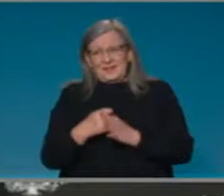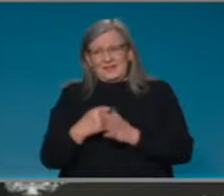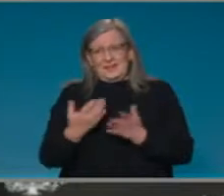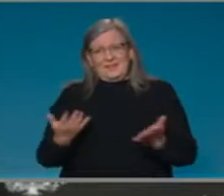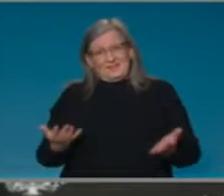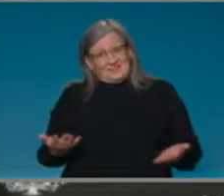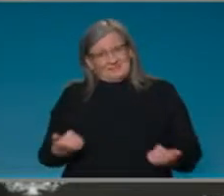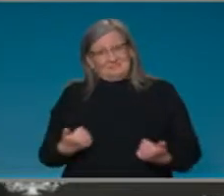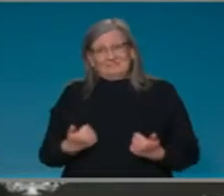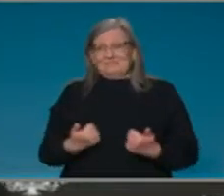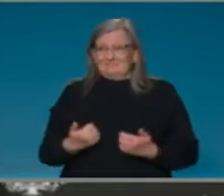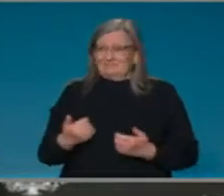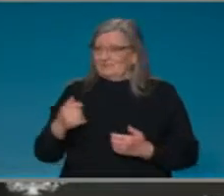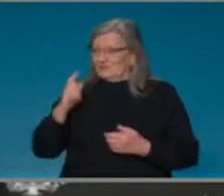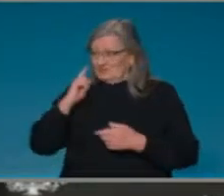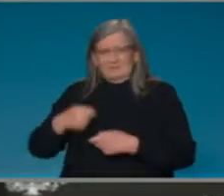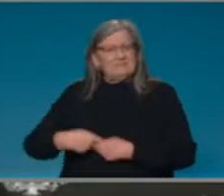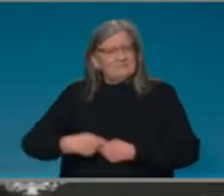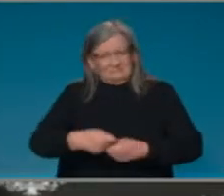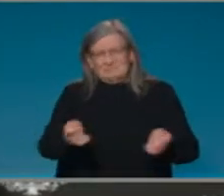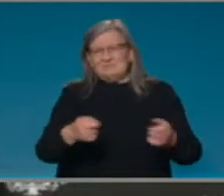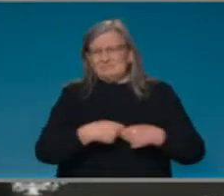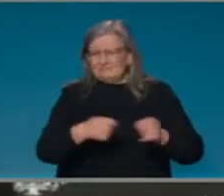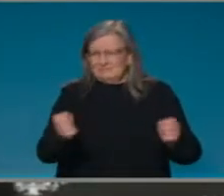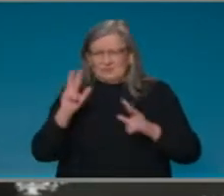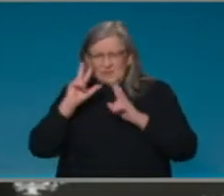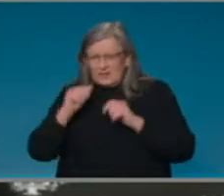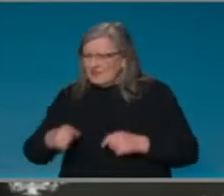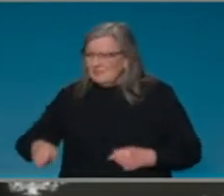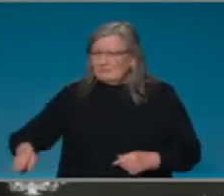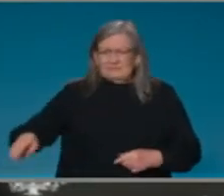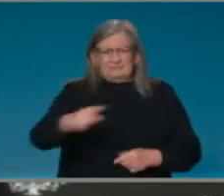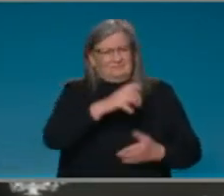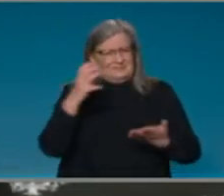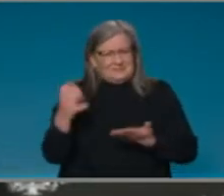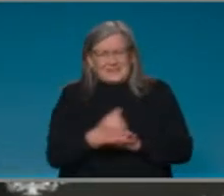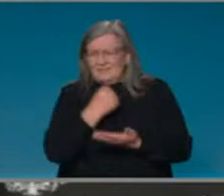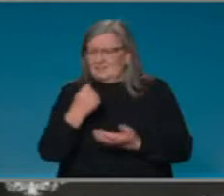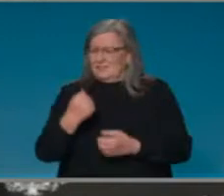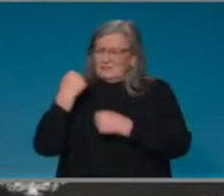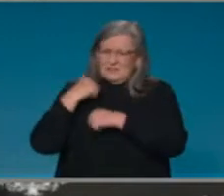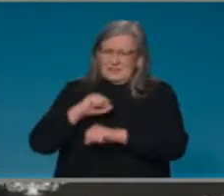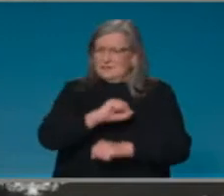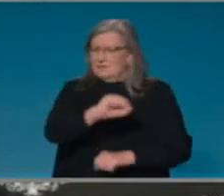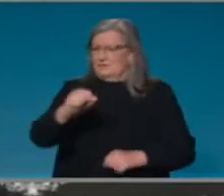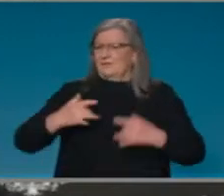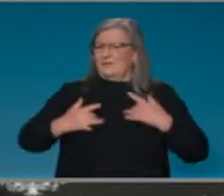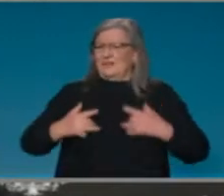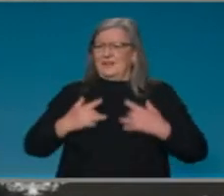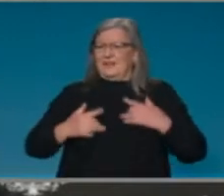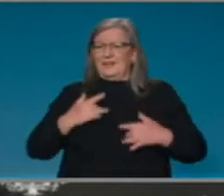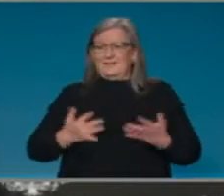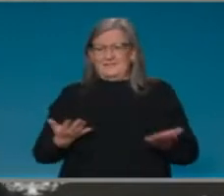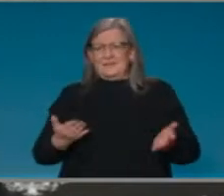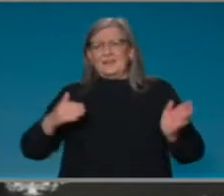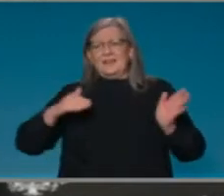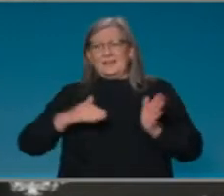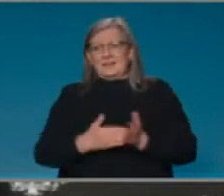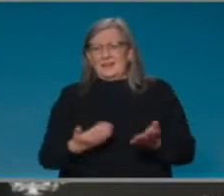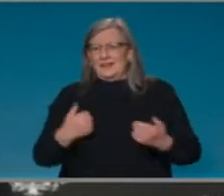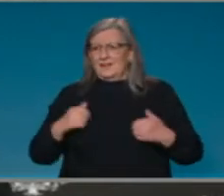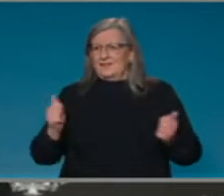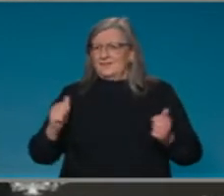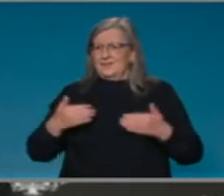that's about saving lives and protecting lives. One of the critical things that's happened is that we have now opened the 12 to